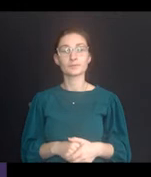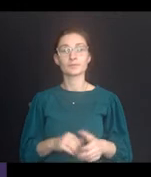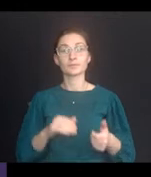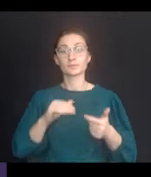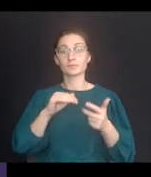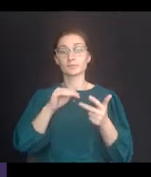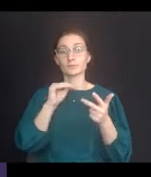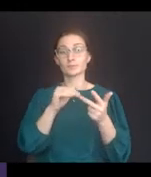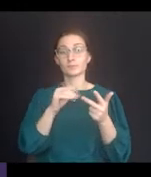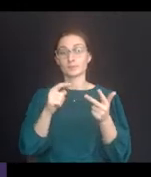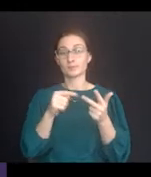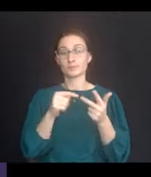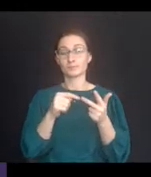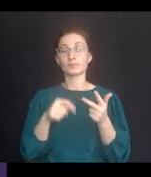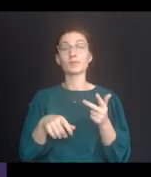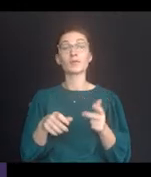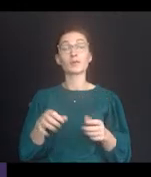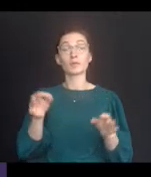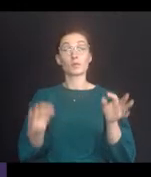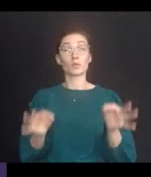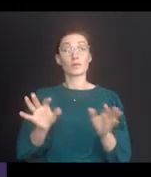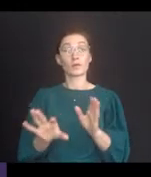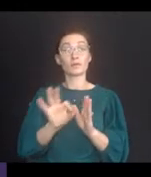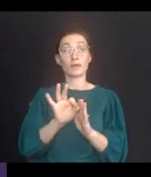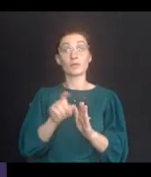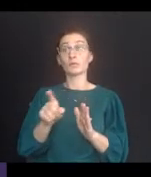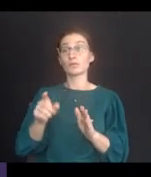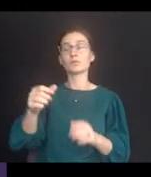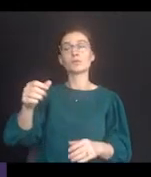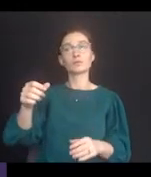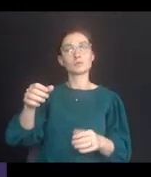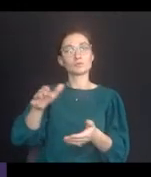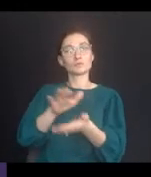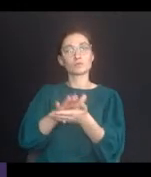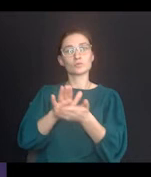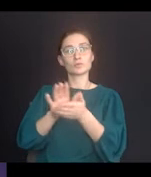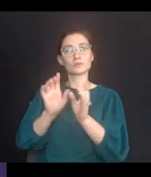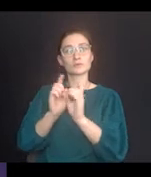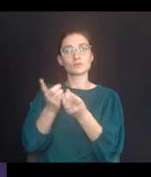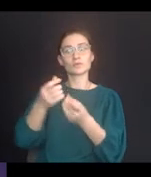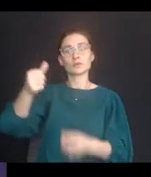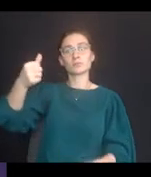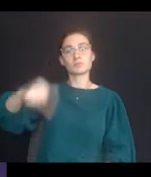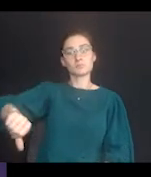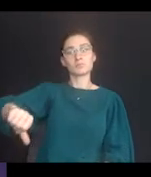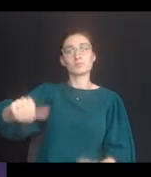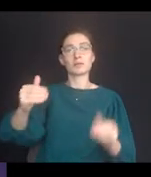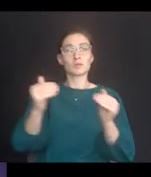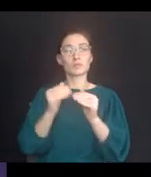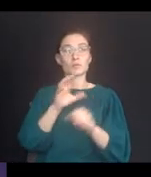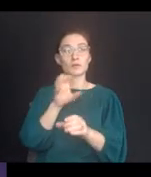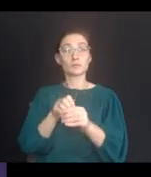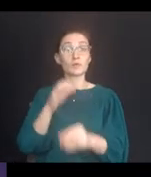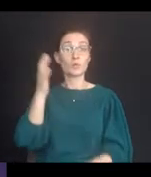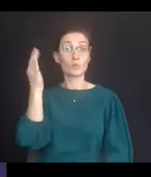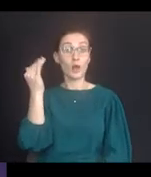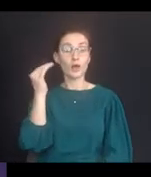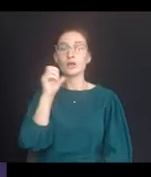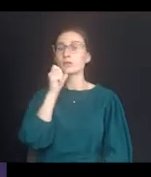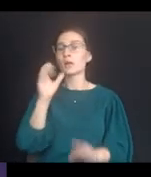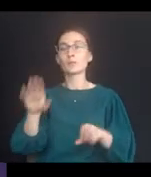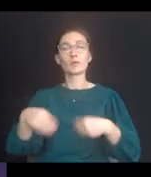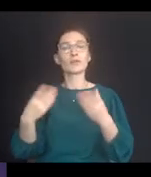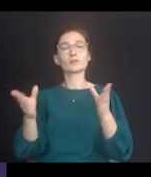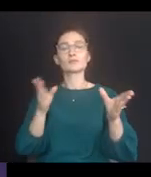The court actually found that a district denied a student equal participation in its after-school program by failing to provide any